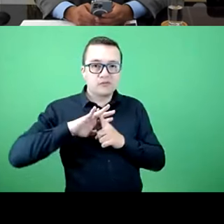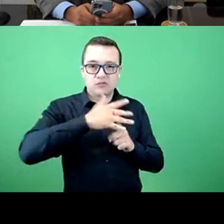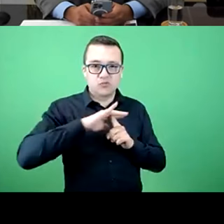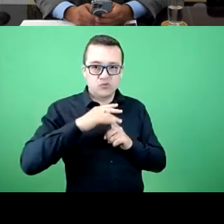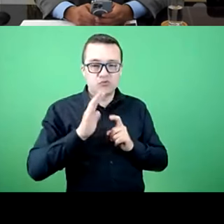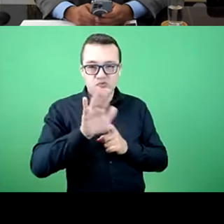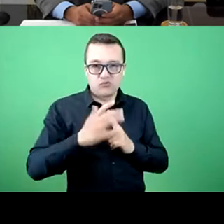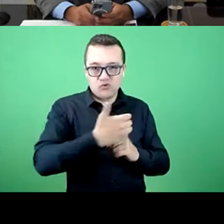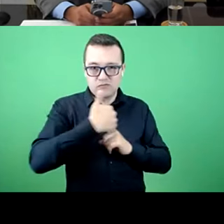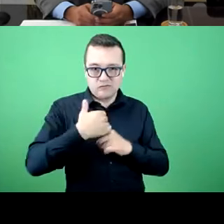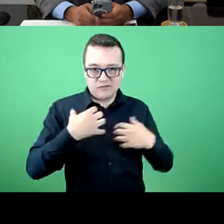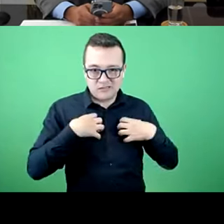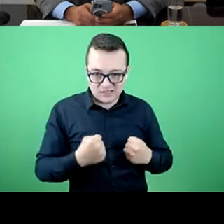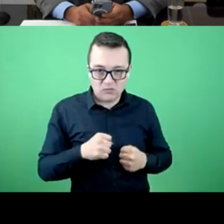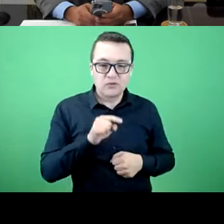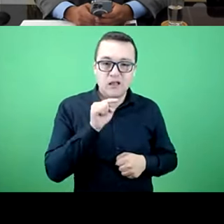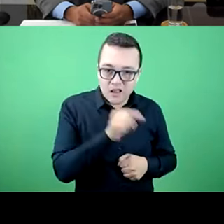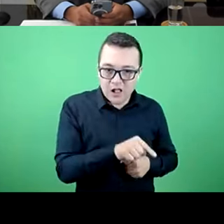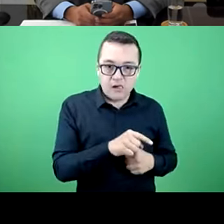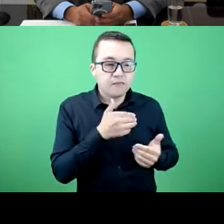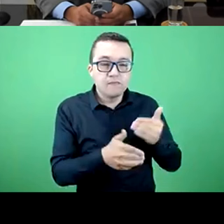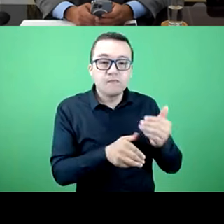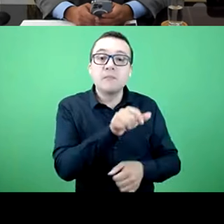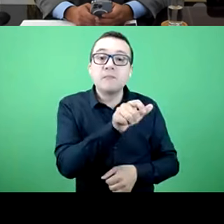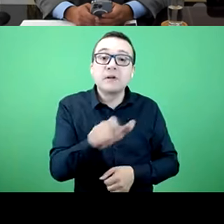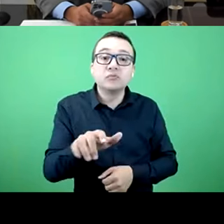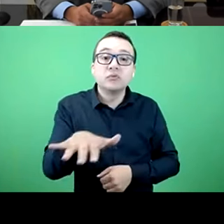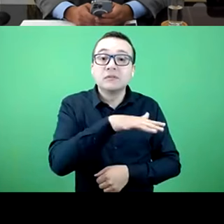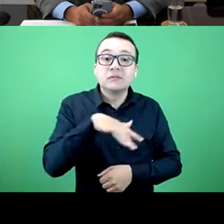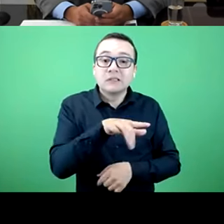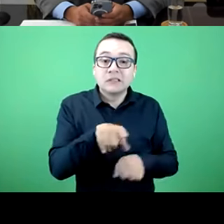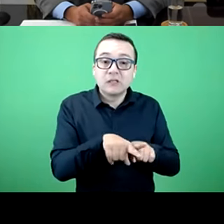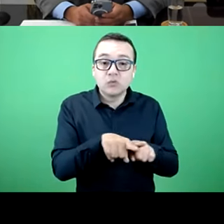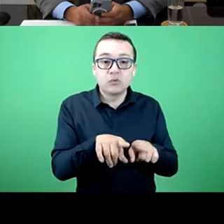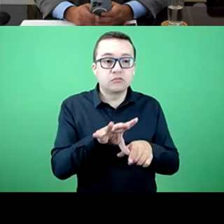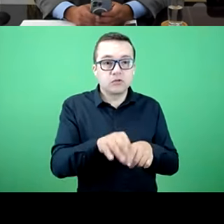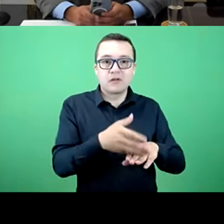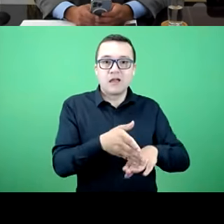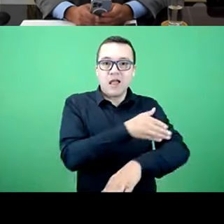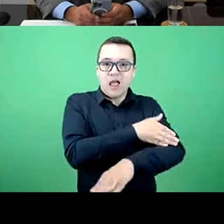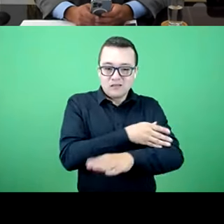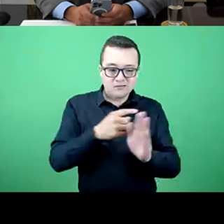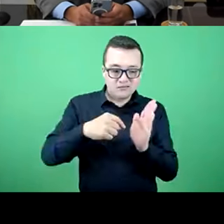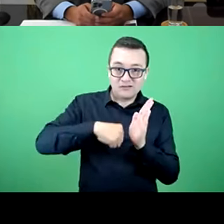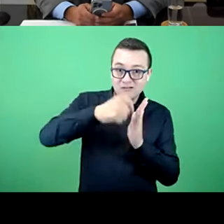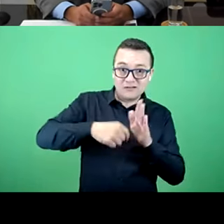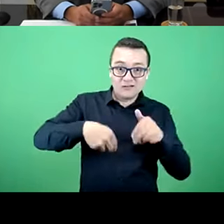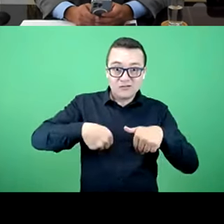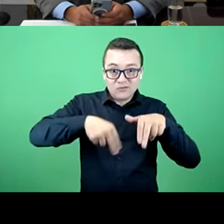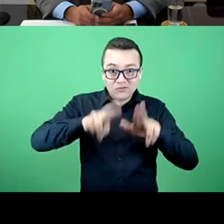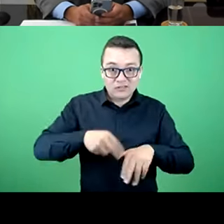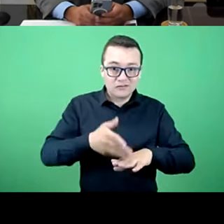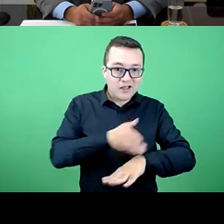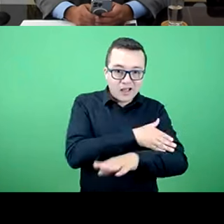of these supplementary healthcare coverage. It also puts forth